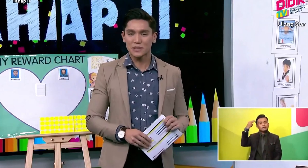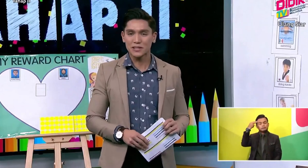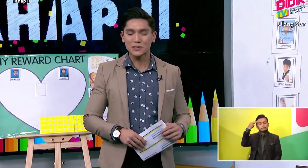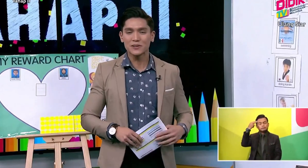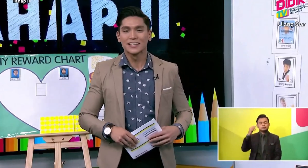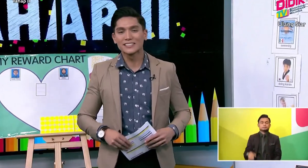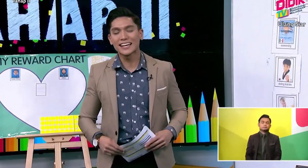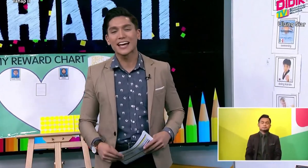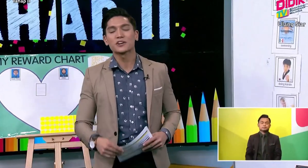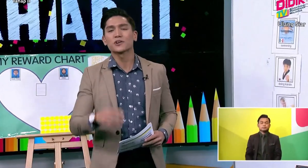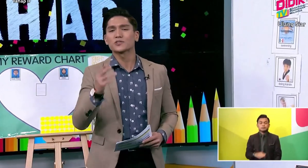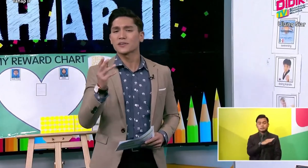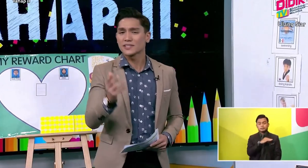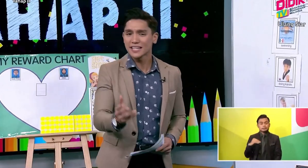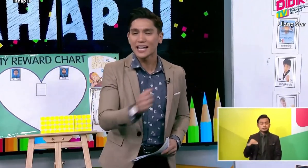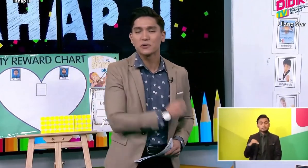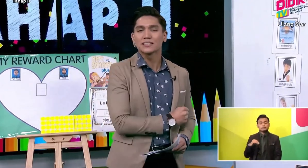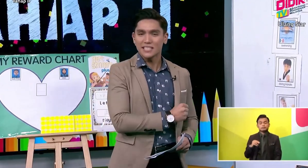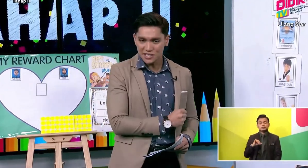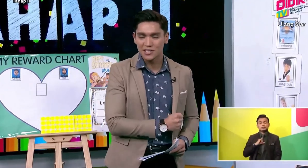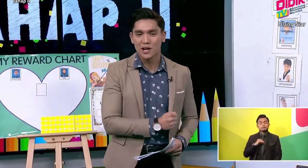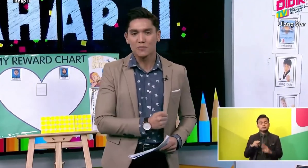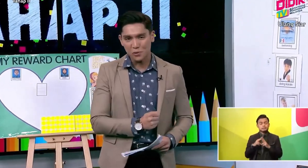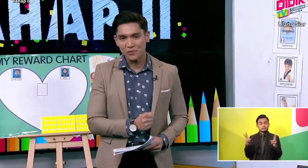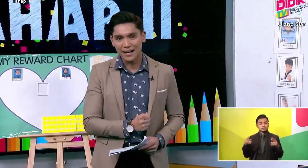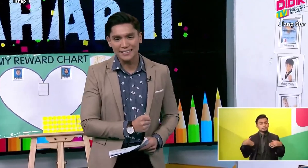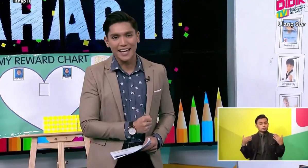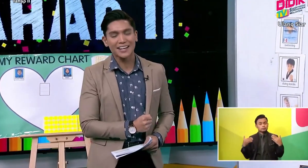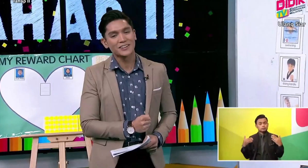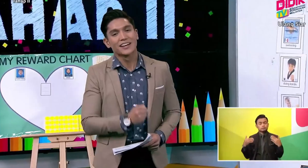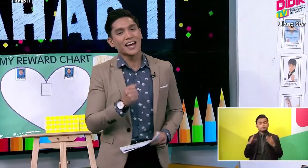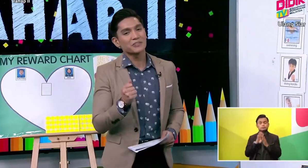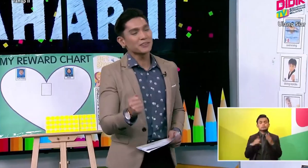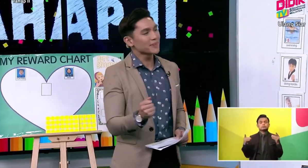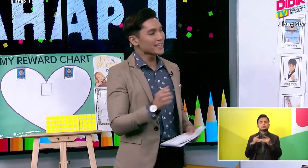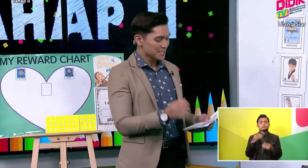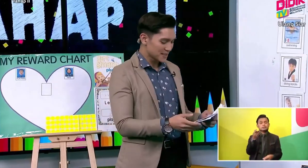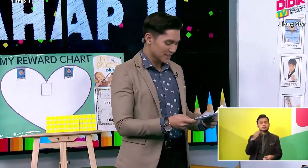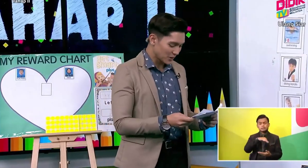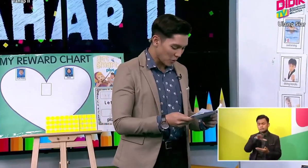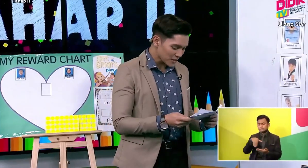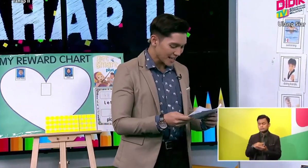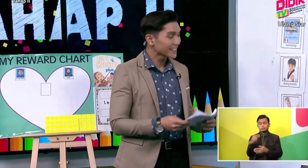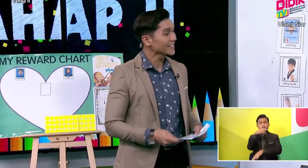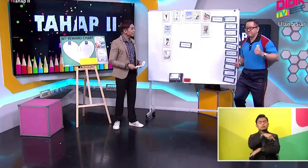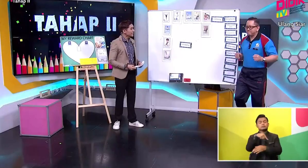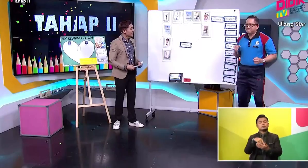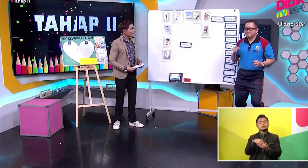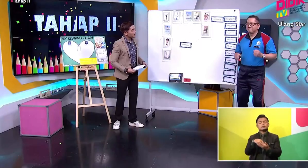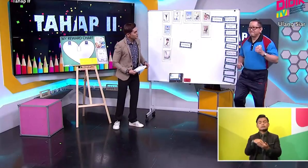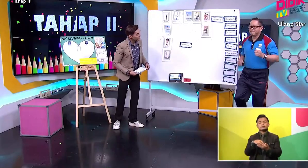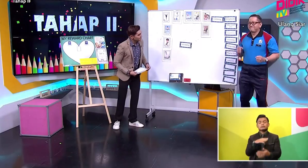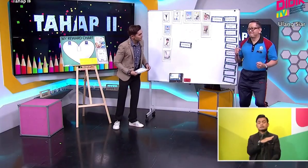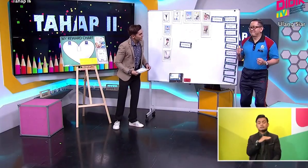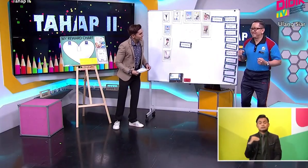excited to be with you today. And of course, you have seen our teacher's profiles. And with me is Mr. Ko Kian Yee.